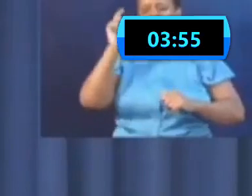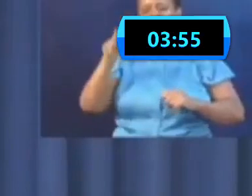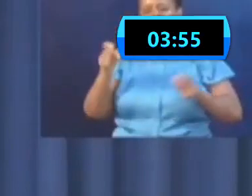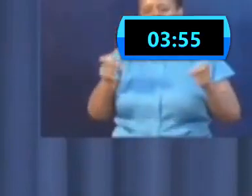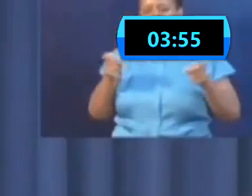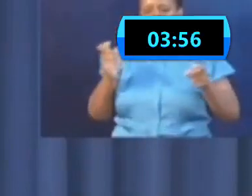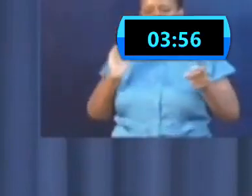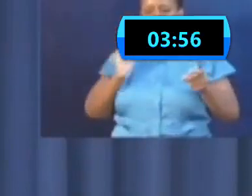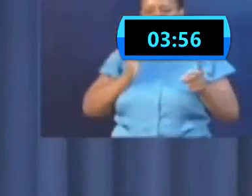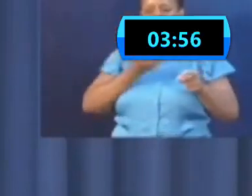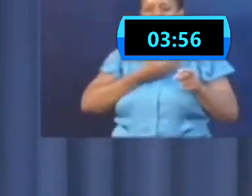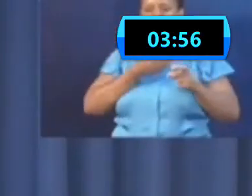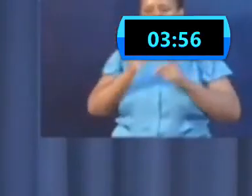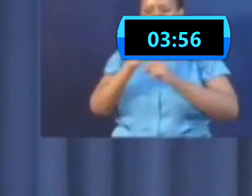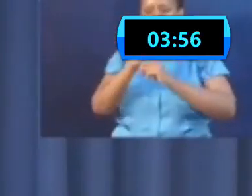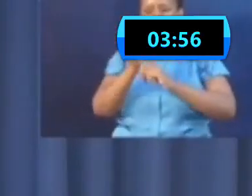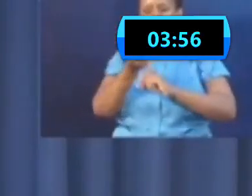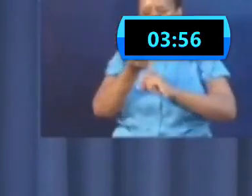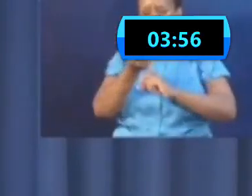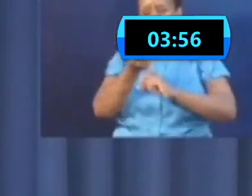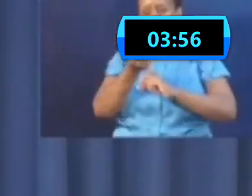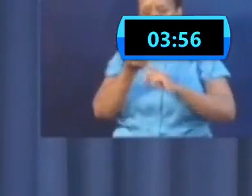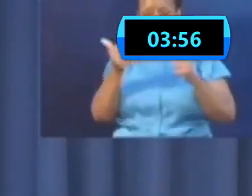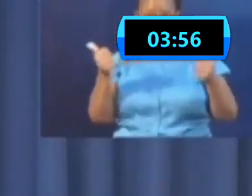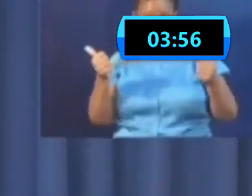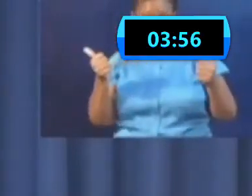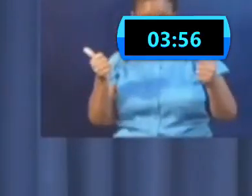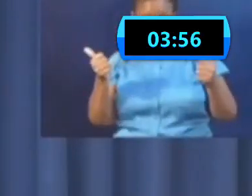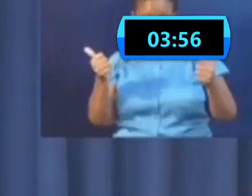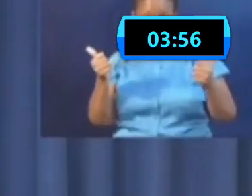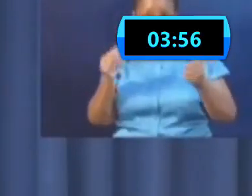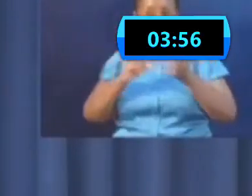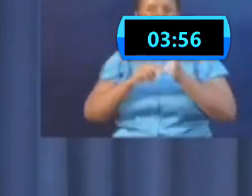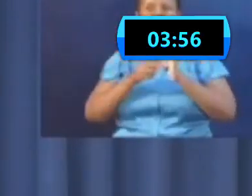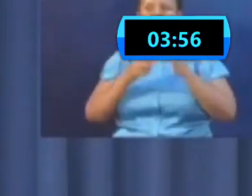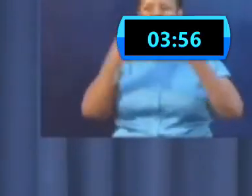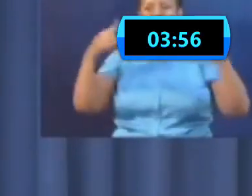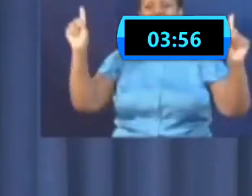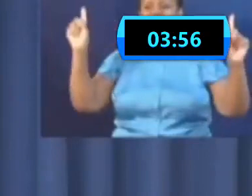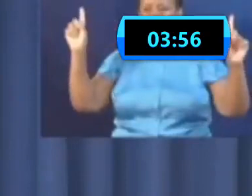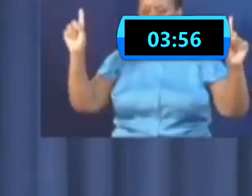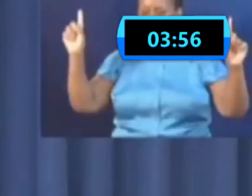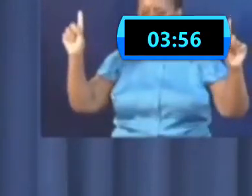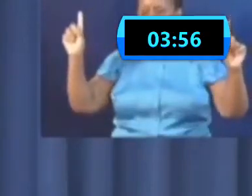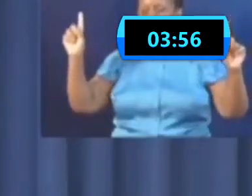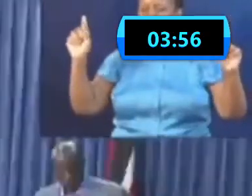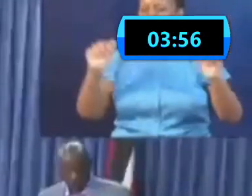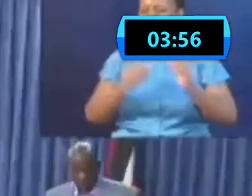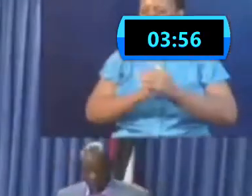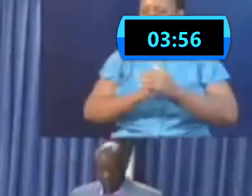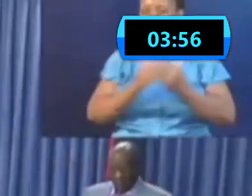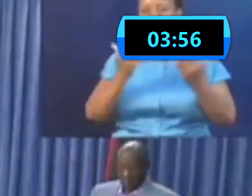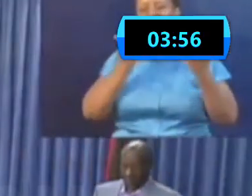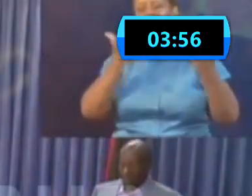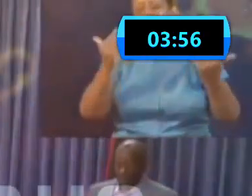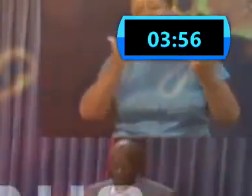good enough to come out of it together successfully. Thank you all very much. Thank you very much.